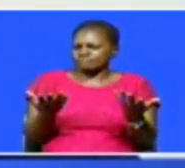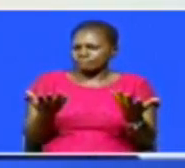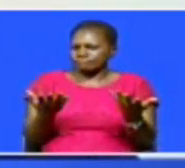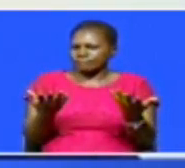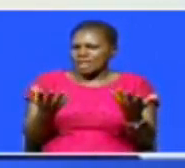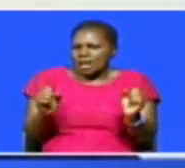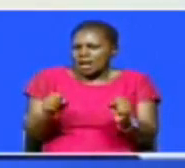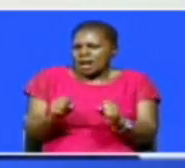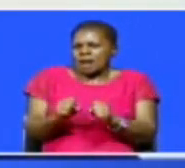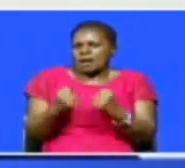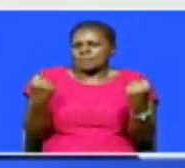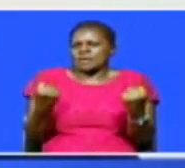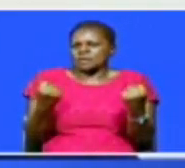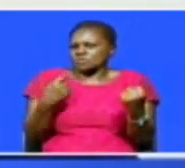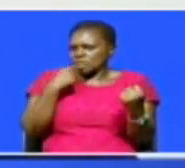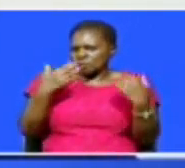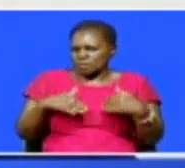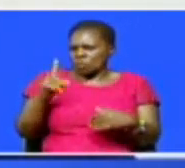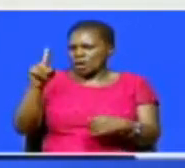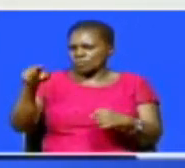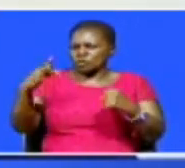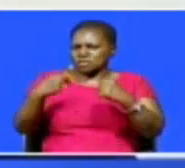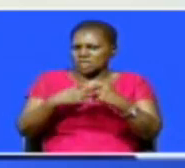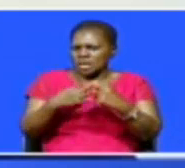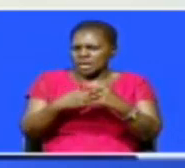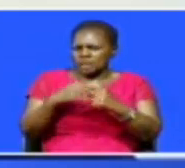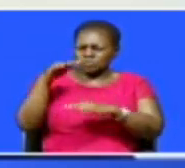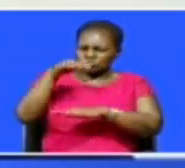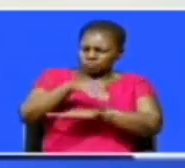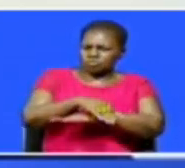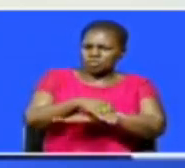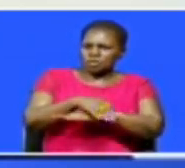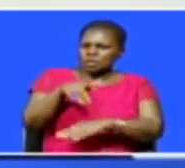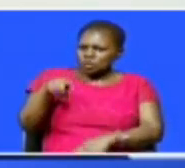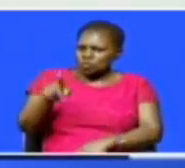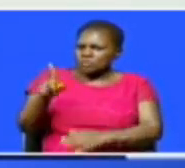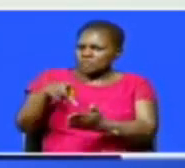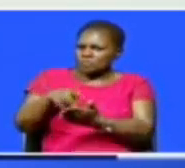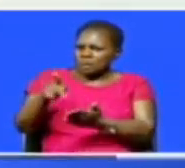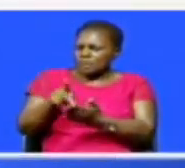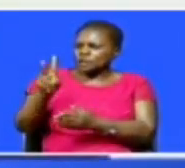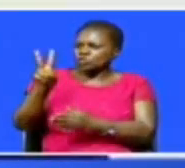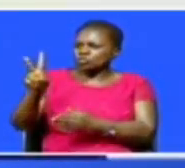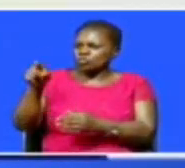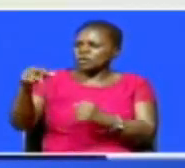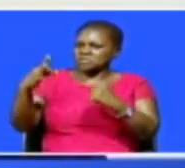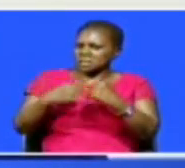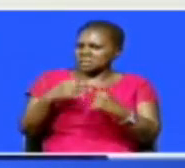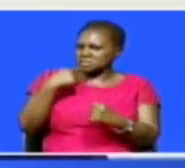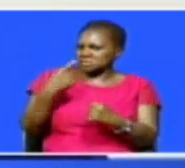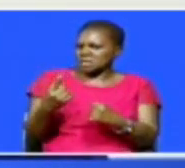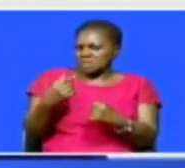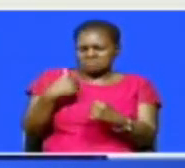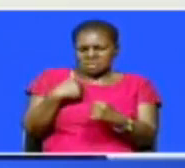something happens and you tell people that my 1.8 has gone down, but you are already paying for the 2.8. Then you are saying,